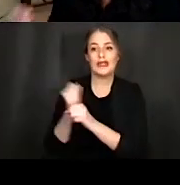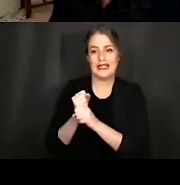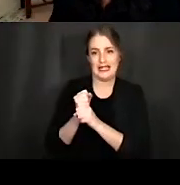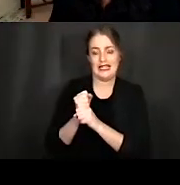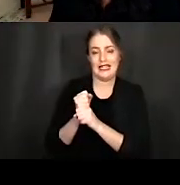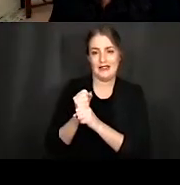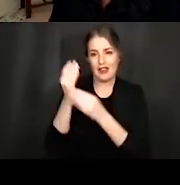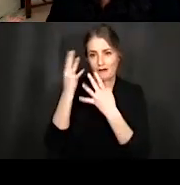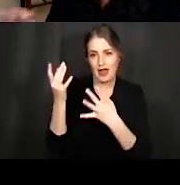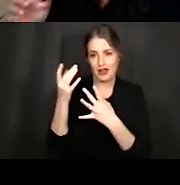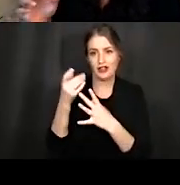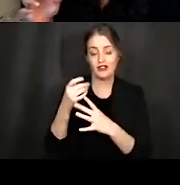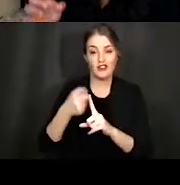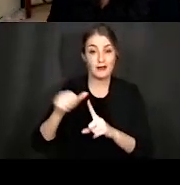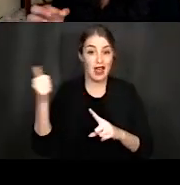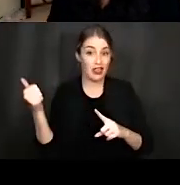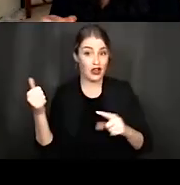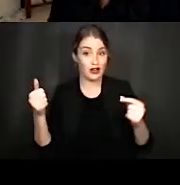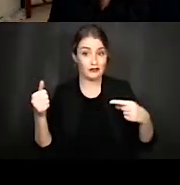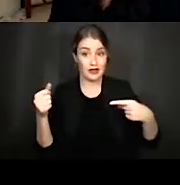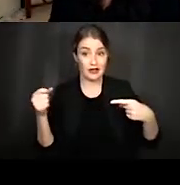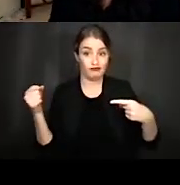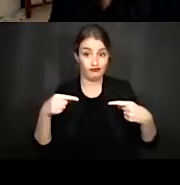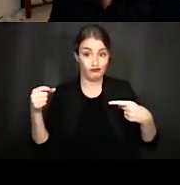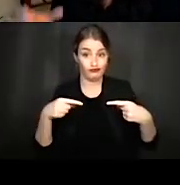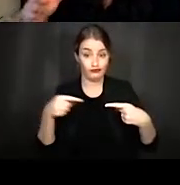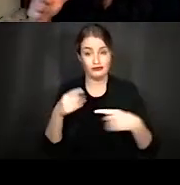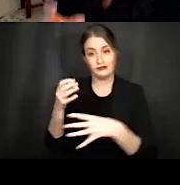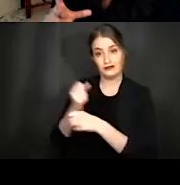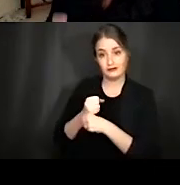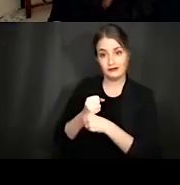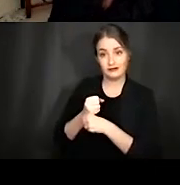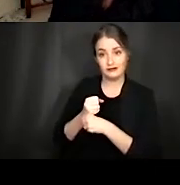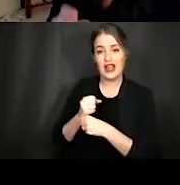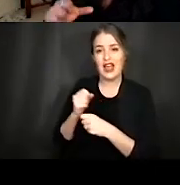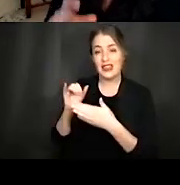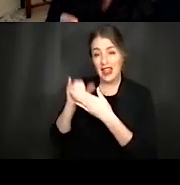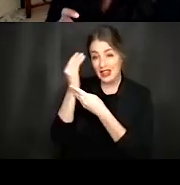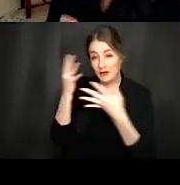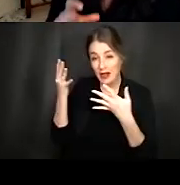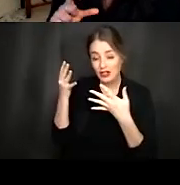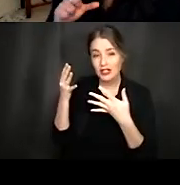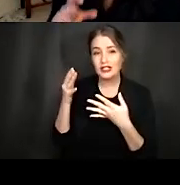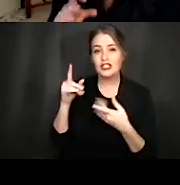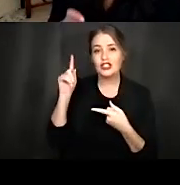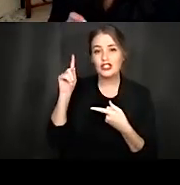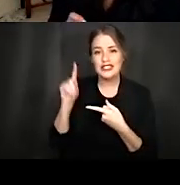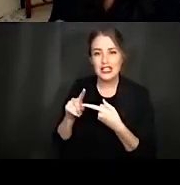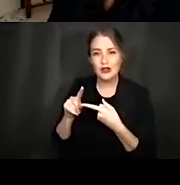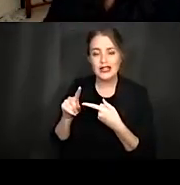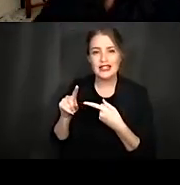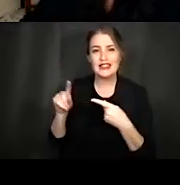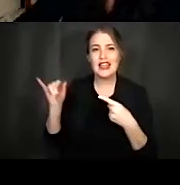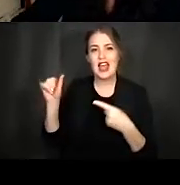the afferents and then they use that information to decrease the afferent activity.